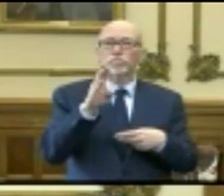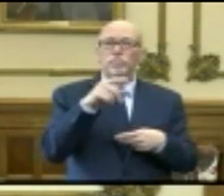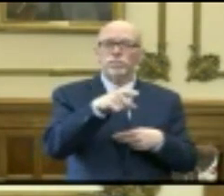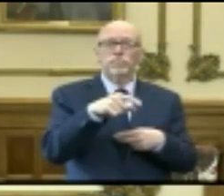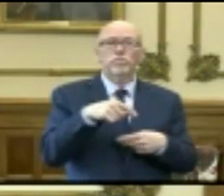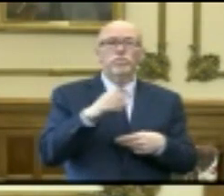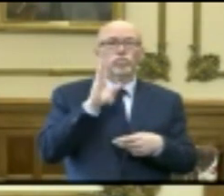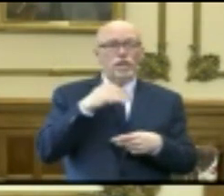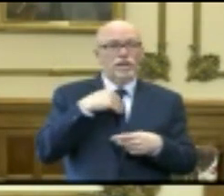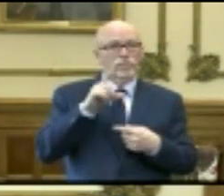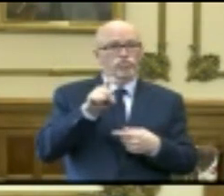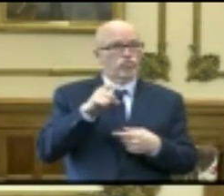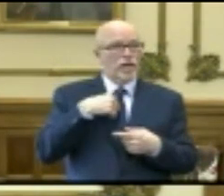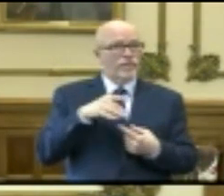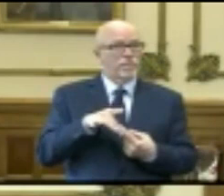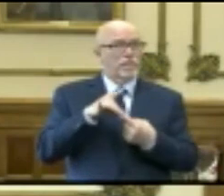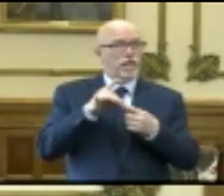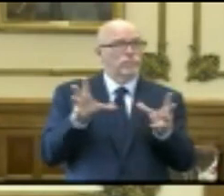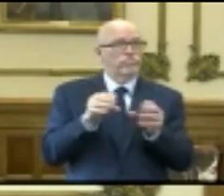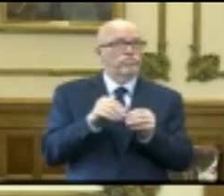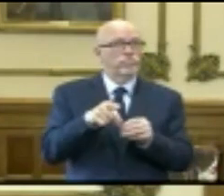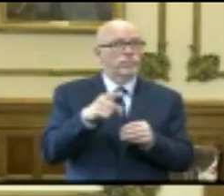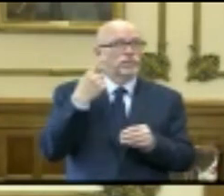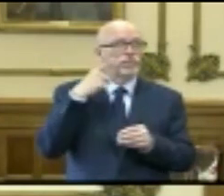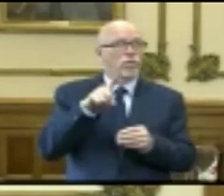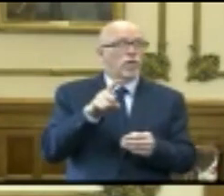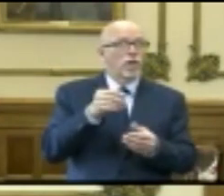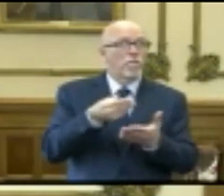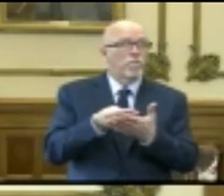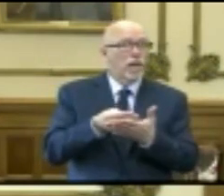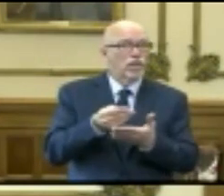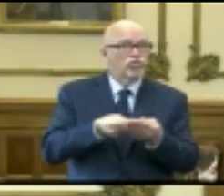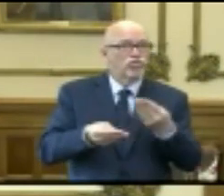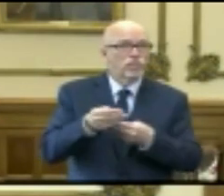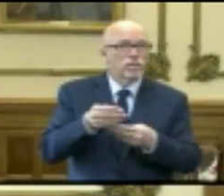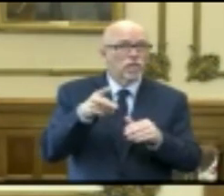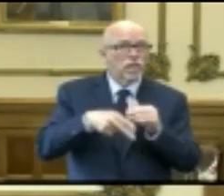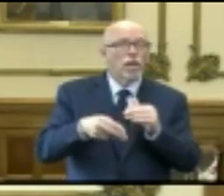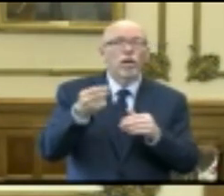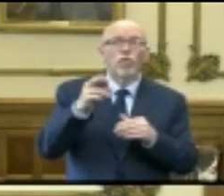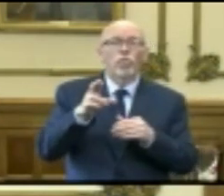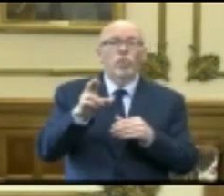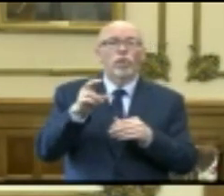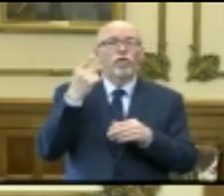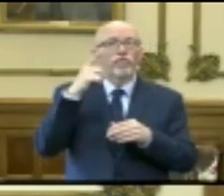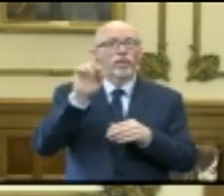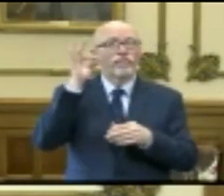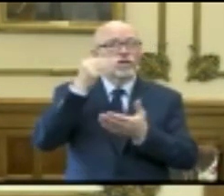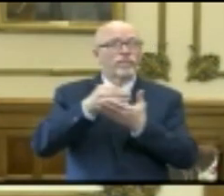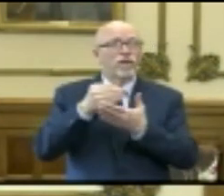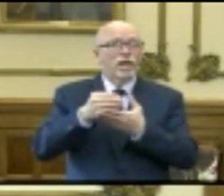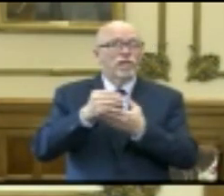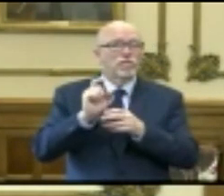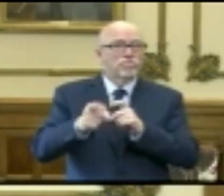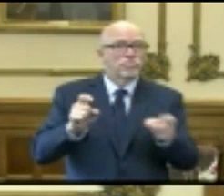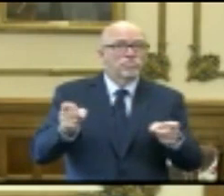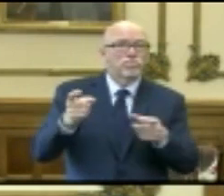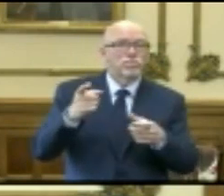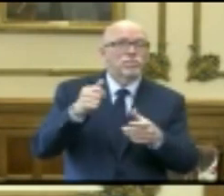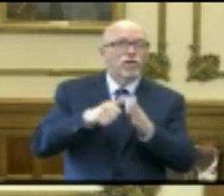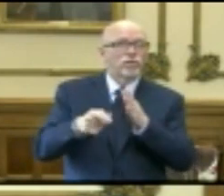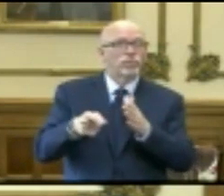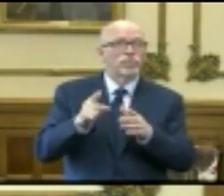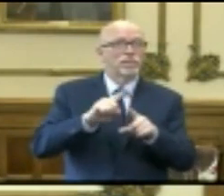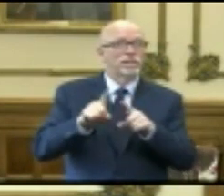a special session needed to cut the budget spending or to dole out that federal funding that we're getting under these